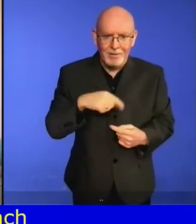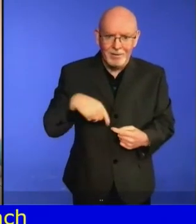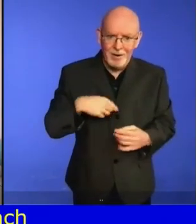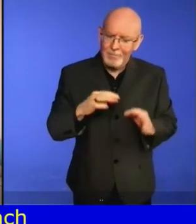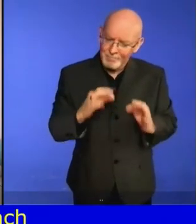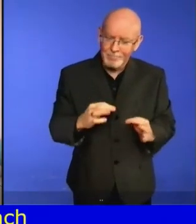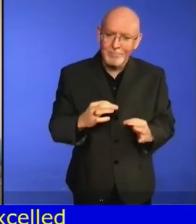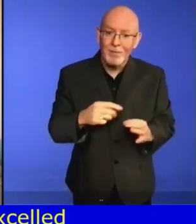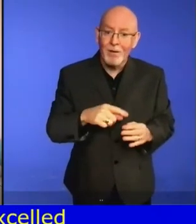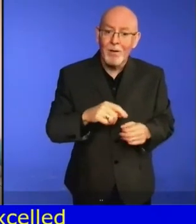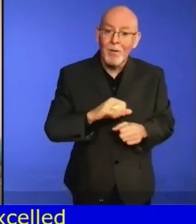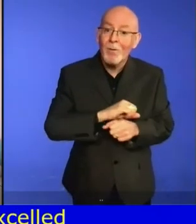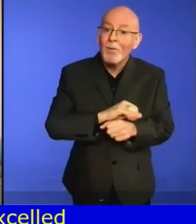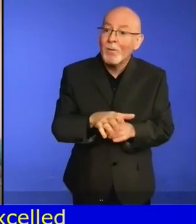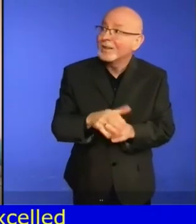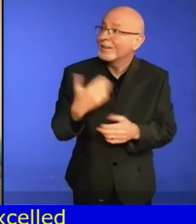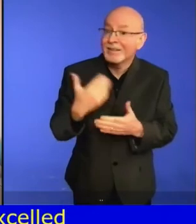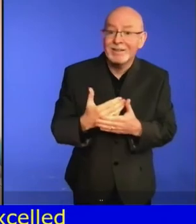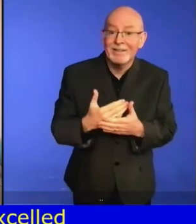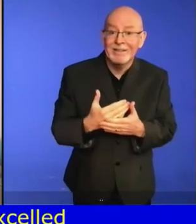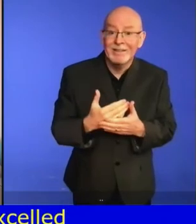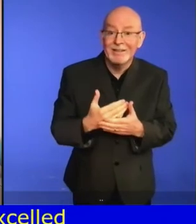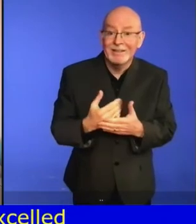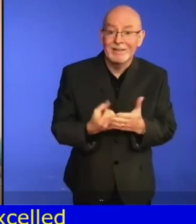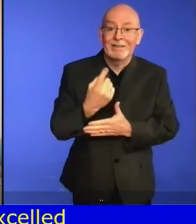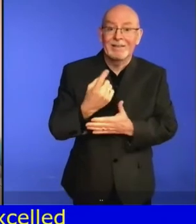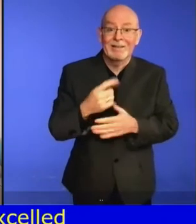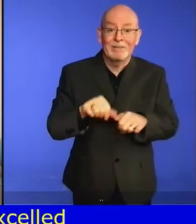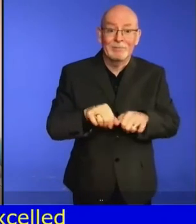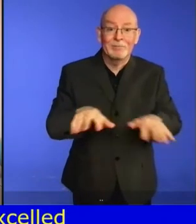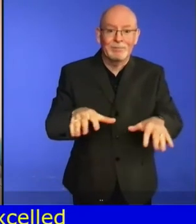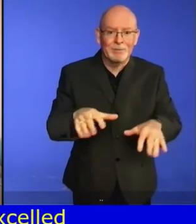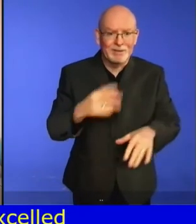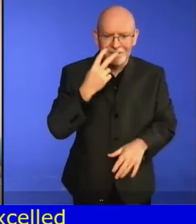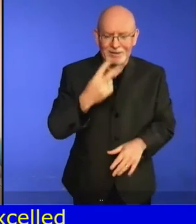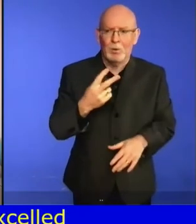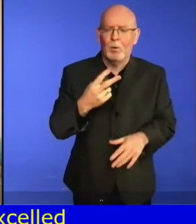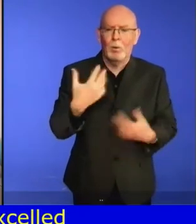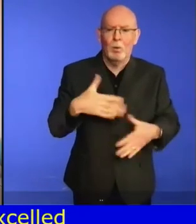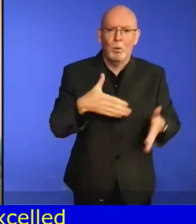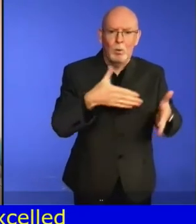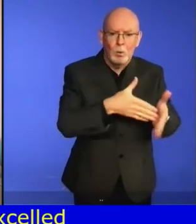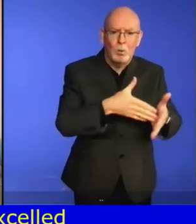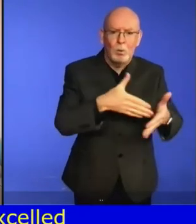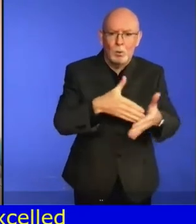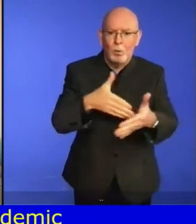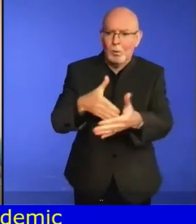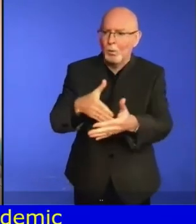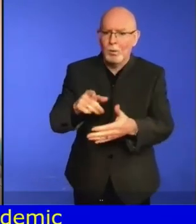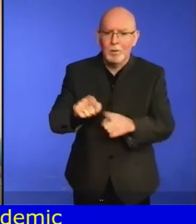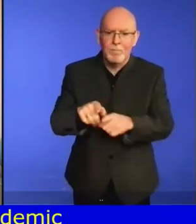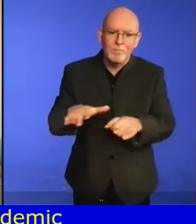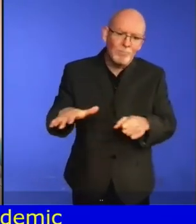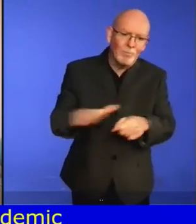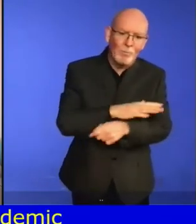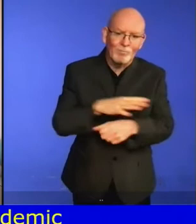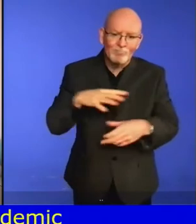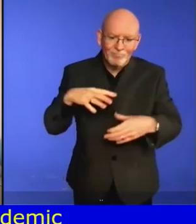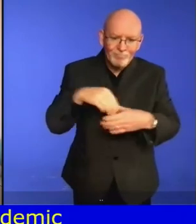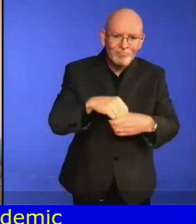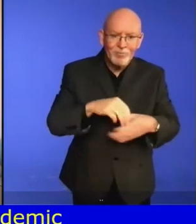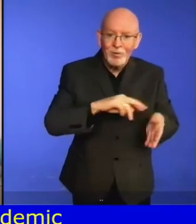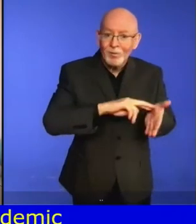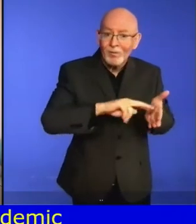of the CRPD and to achieving the SDGs. This in turn means